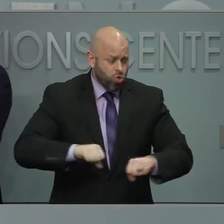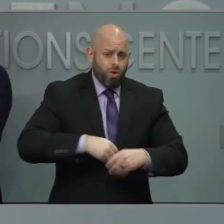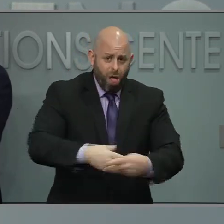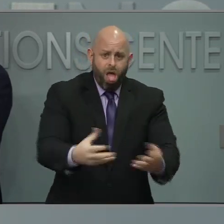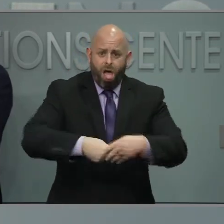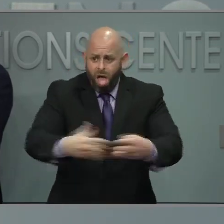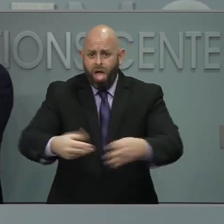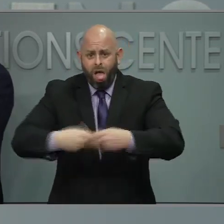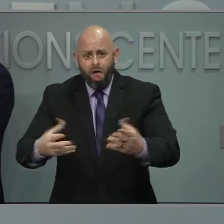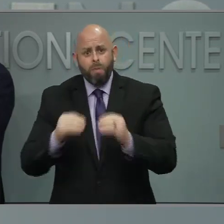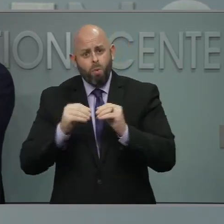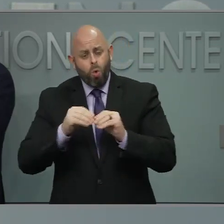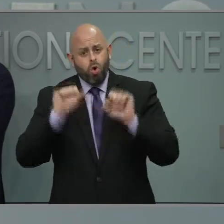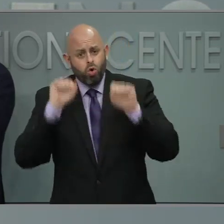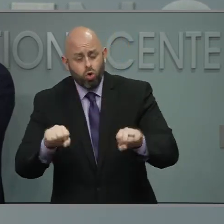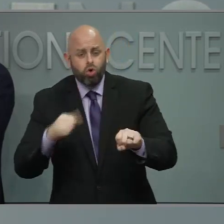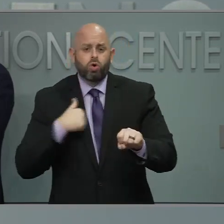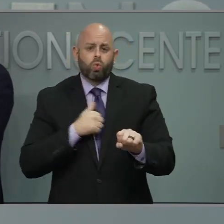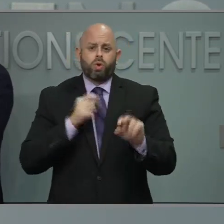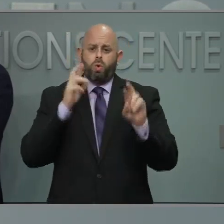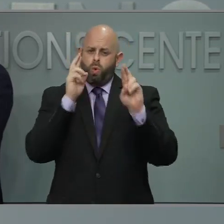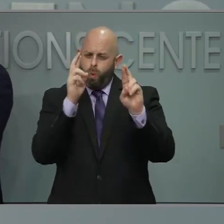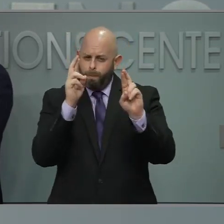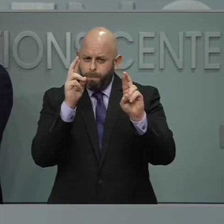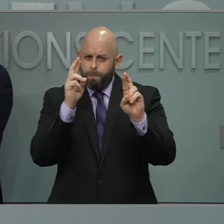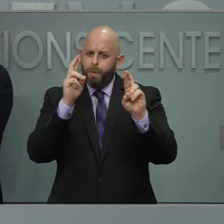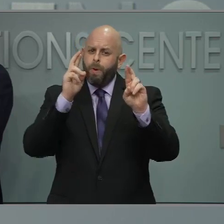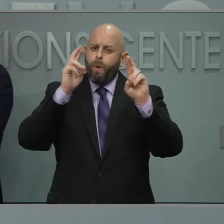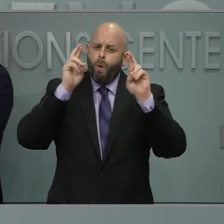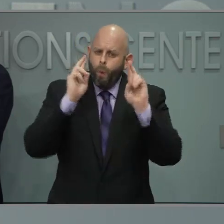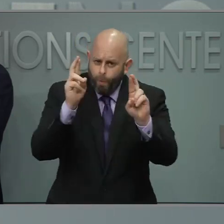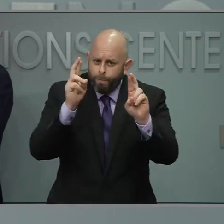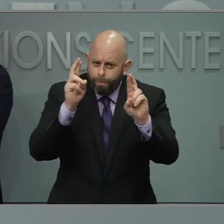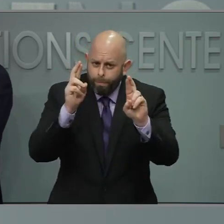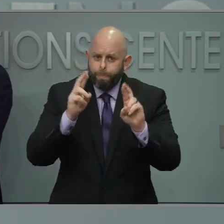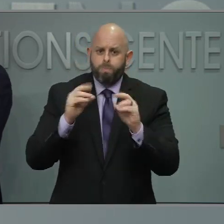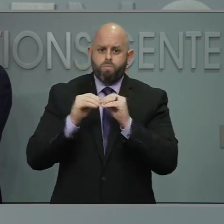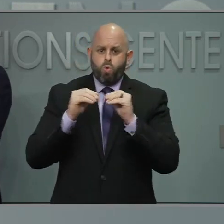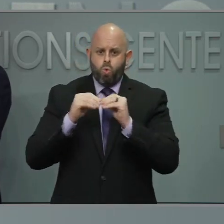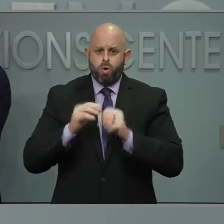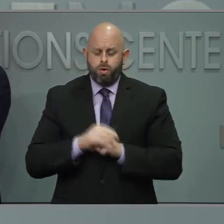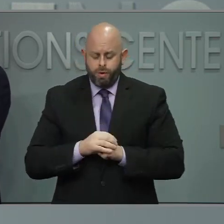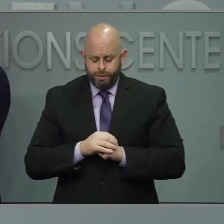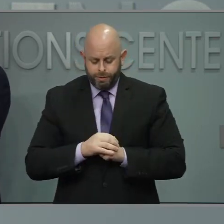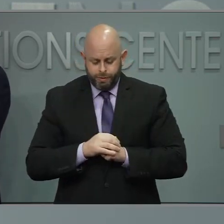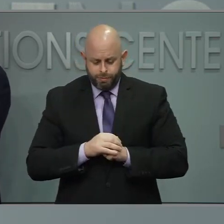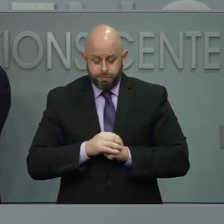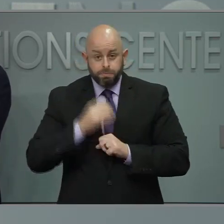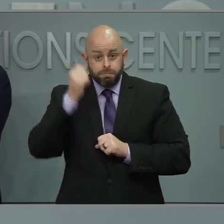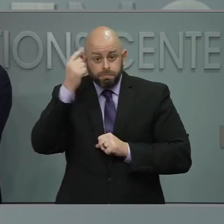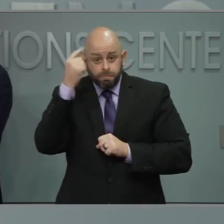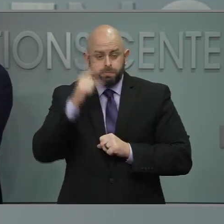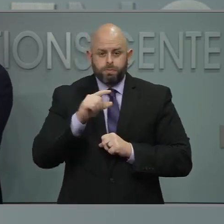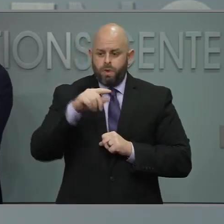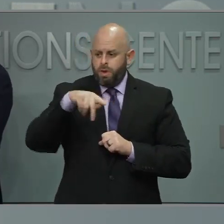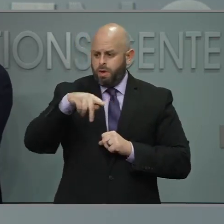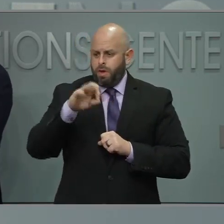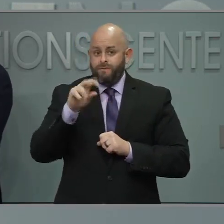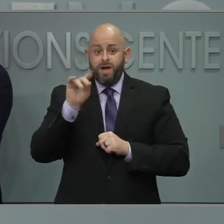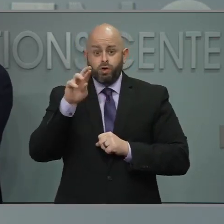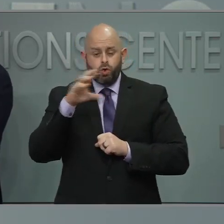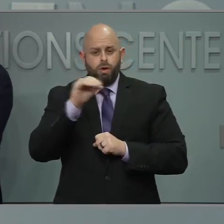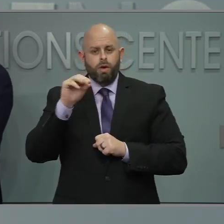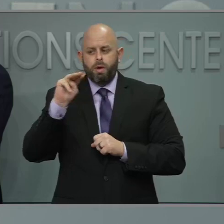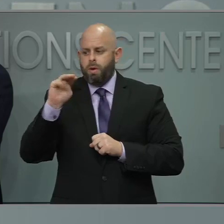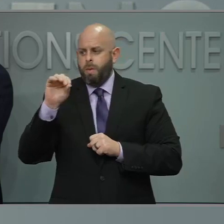We're hopeful to see more and more vaccine from these original two vaccines that have been approved. And we know that a third is